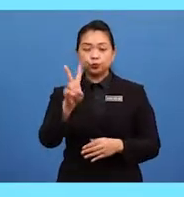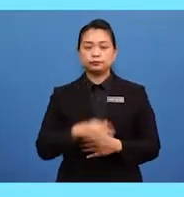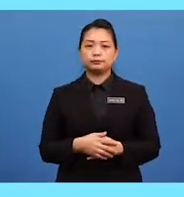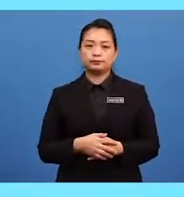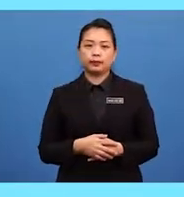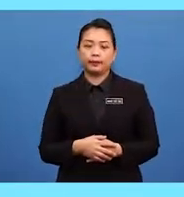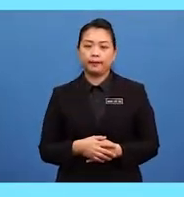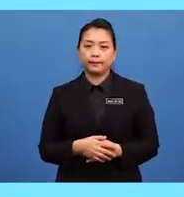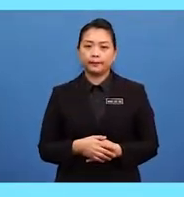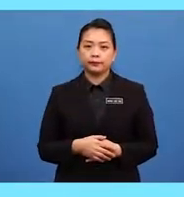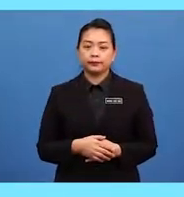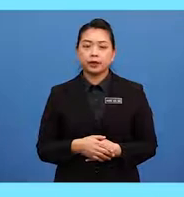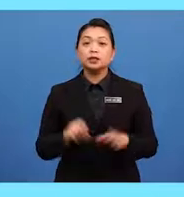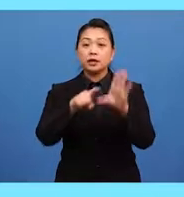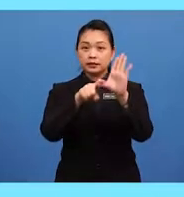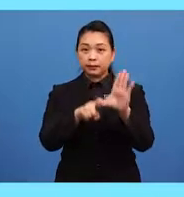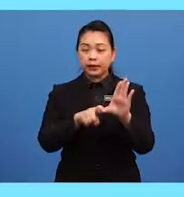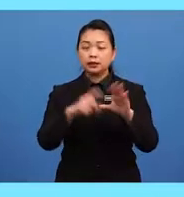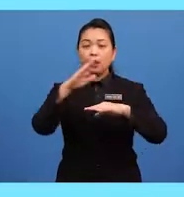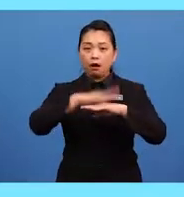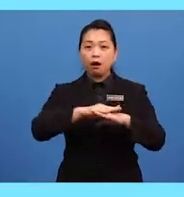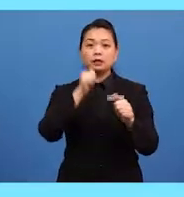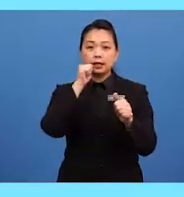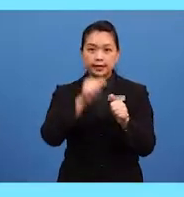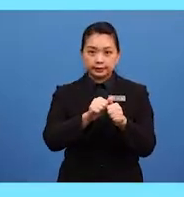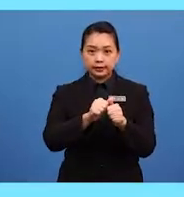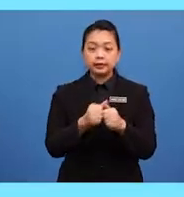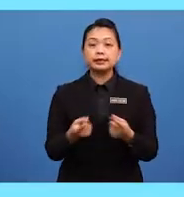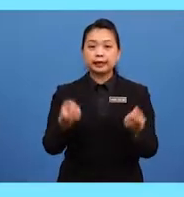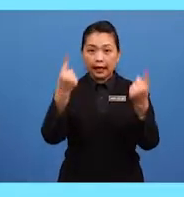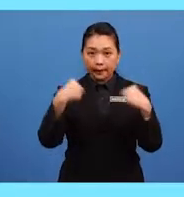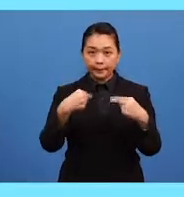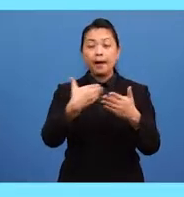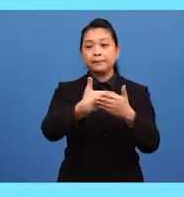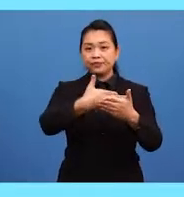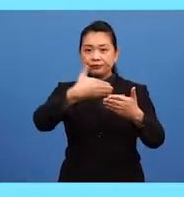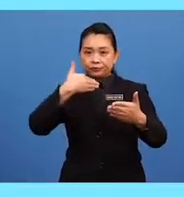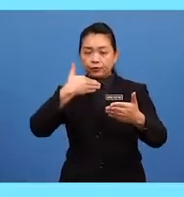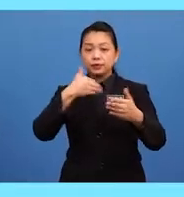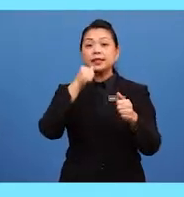It's all depending on the letter that comes before the letter Y.